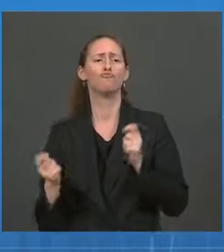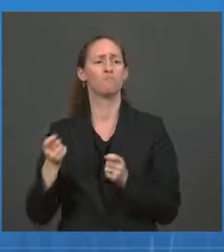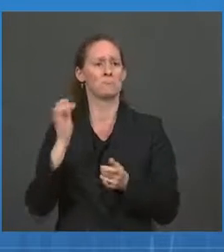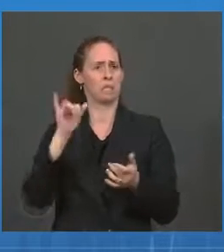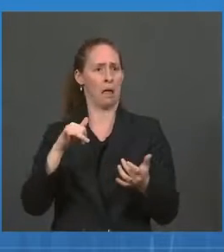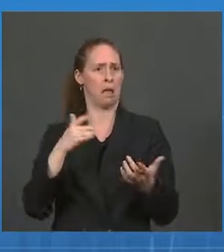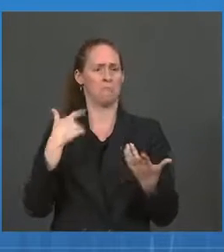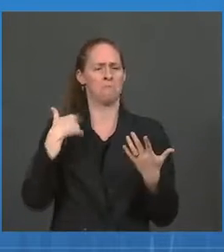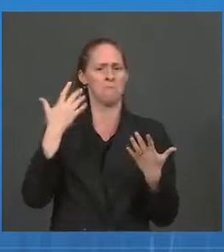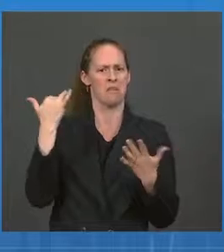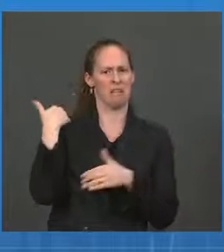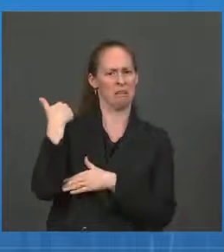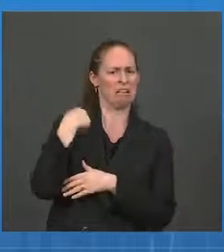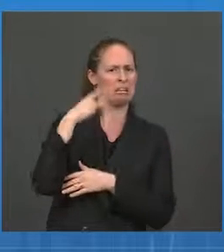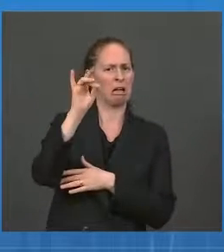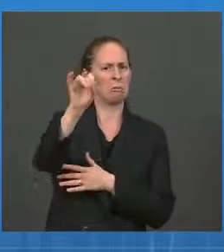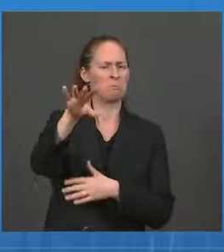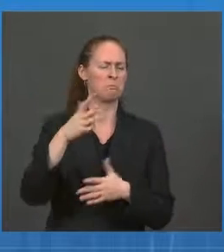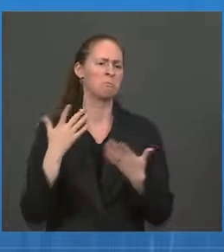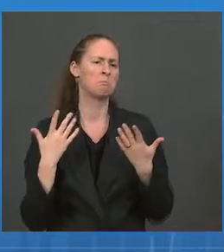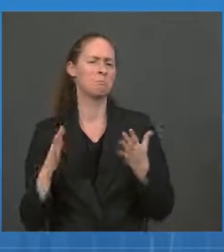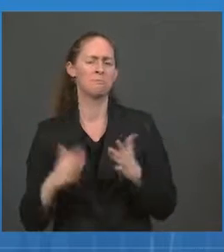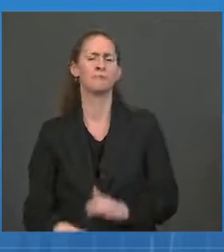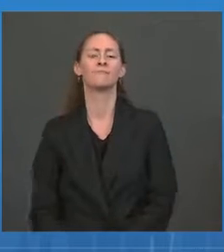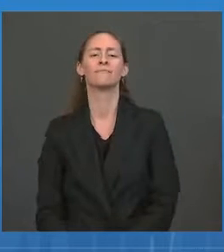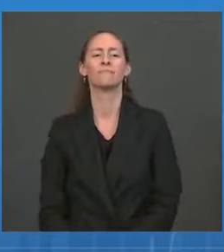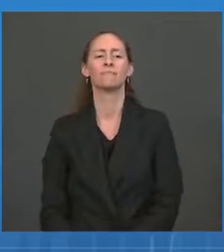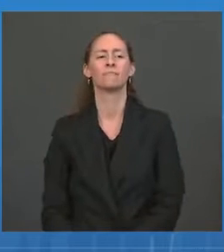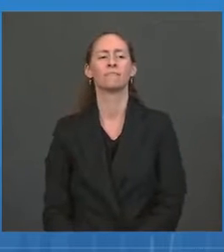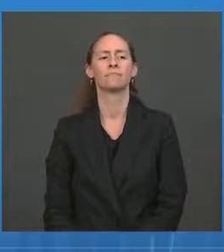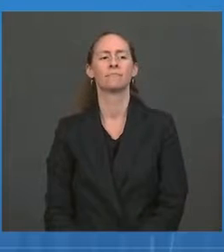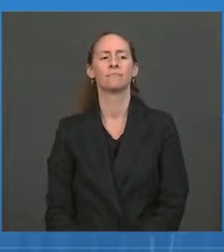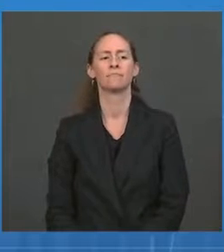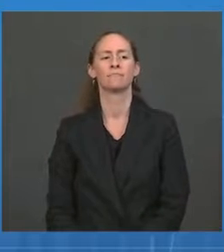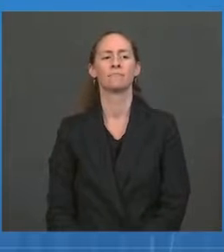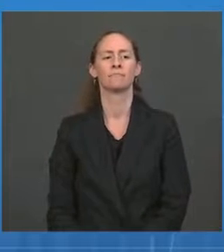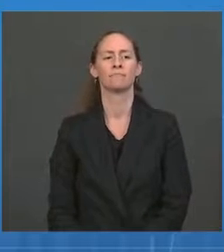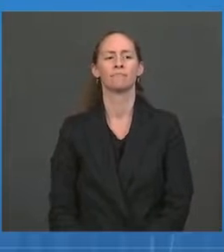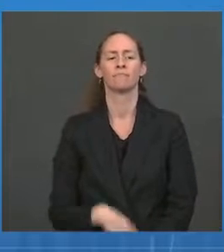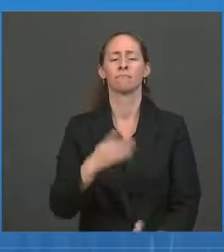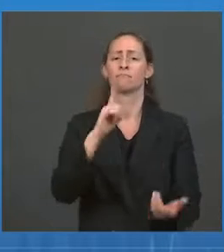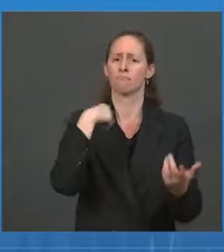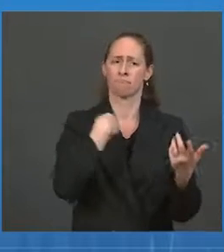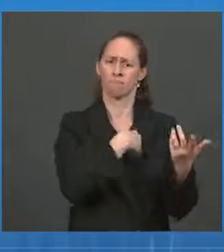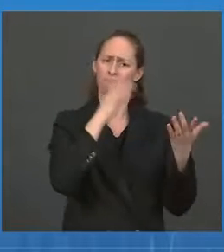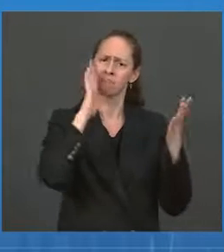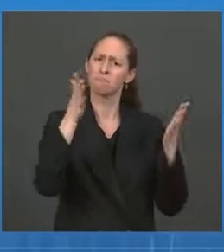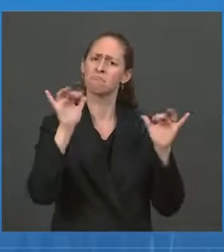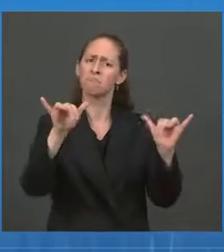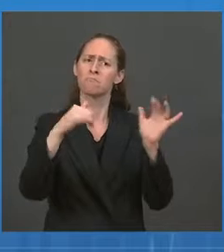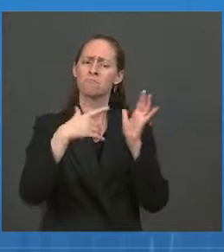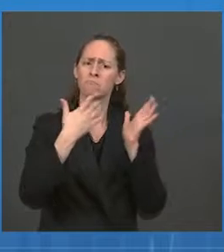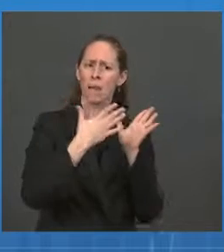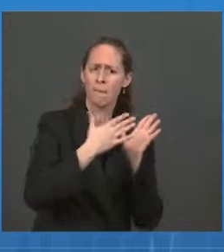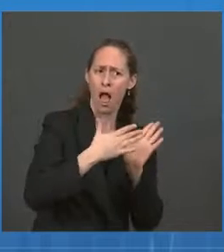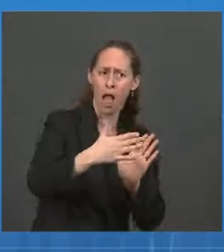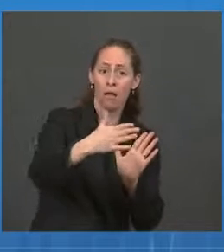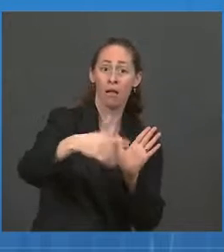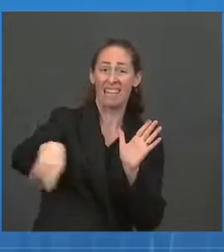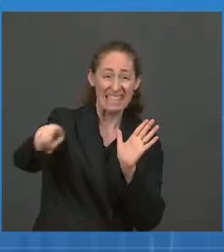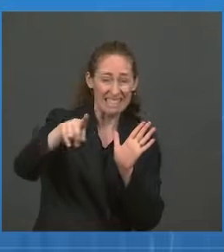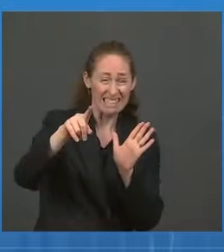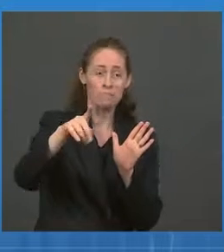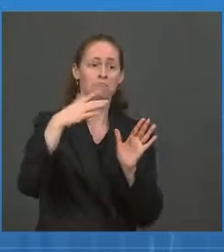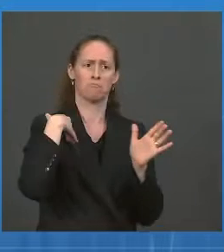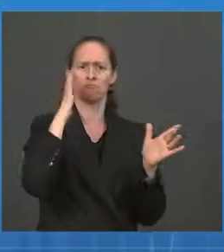It's just focused on the notion that we've got plans. We're going to roll out those plans and we're going to take feedback. And if we need to make adjustments in the future, we